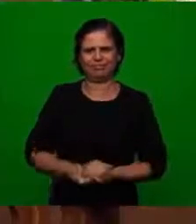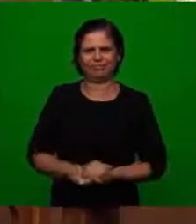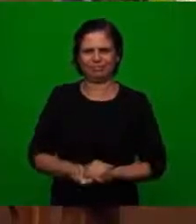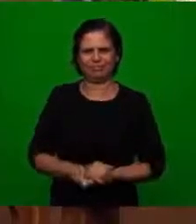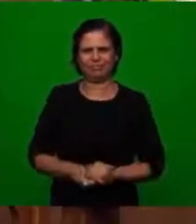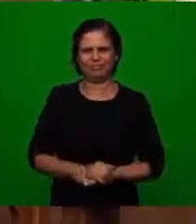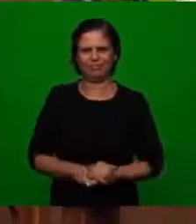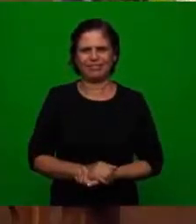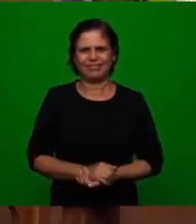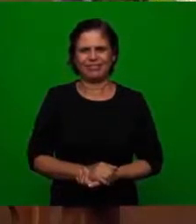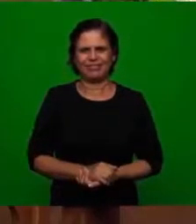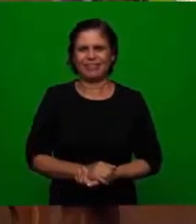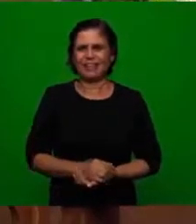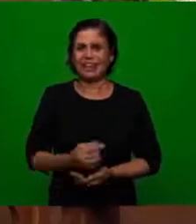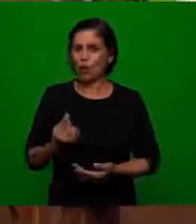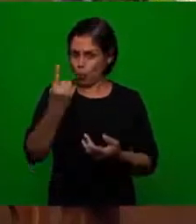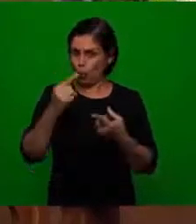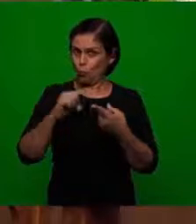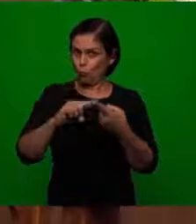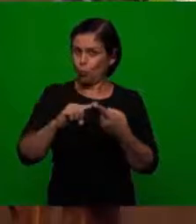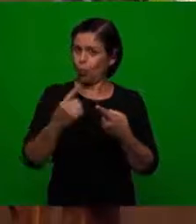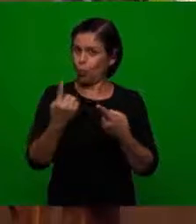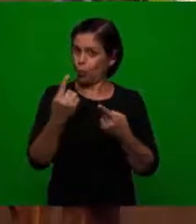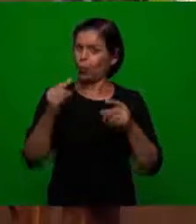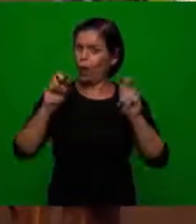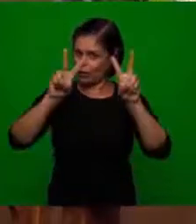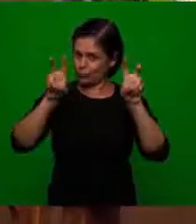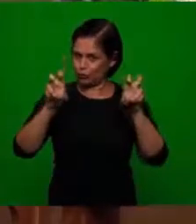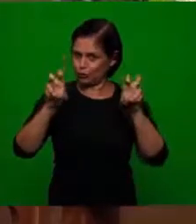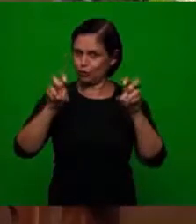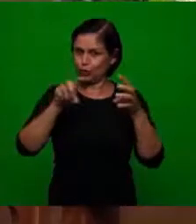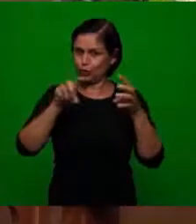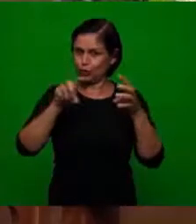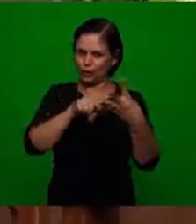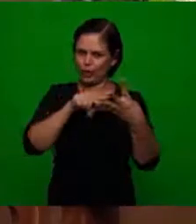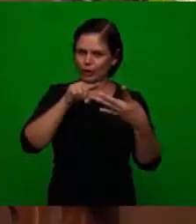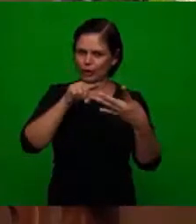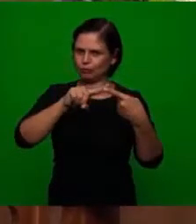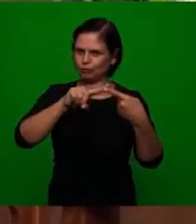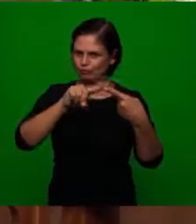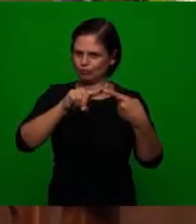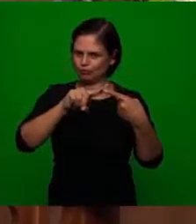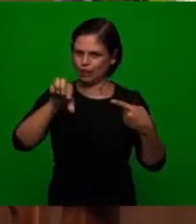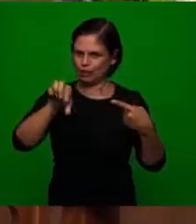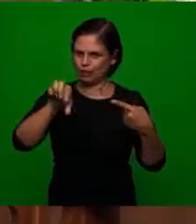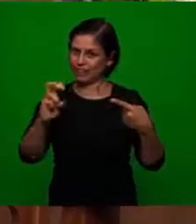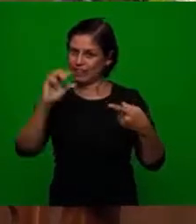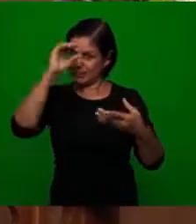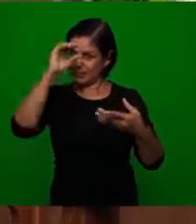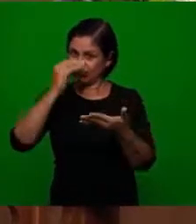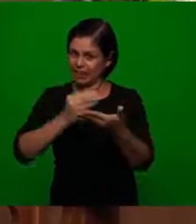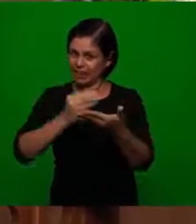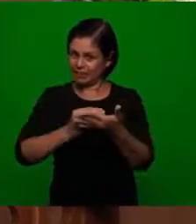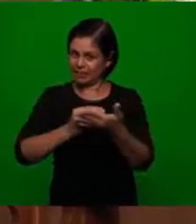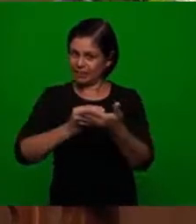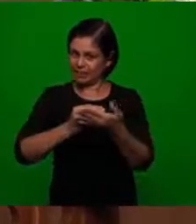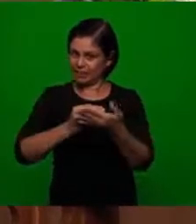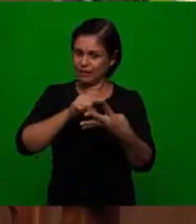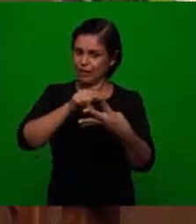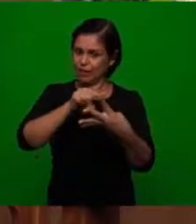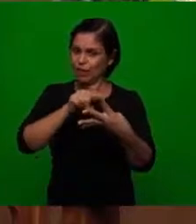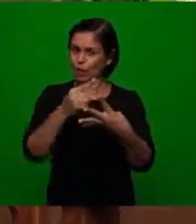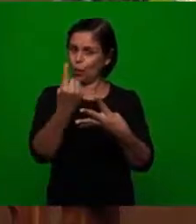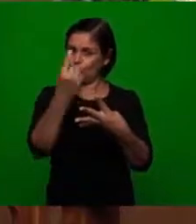is not this this is just one of the top of the top the four of out of the 95 theses